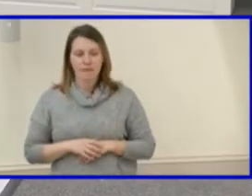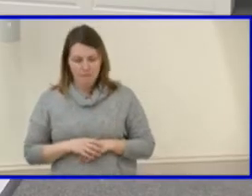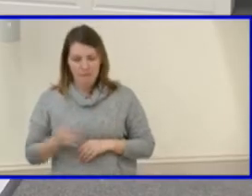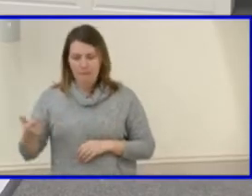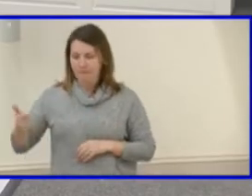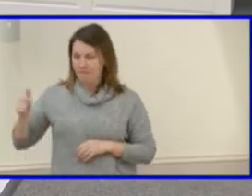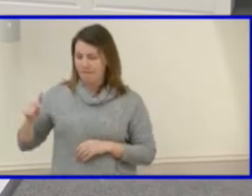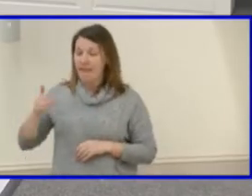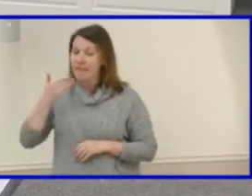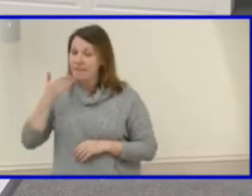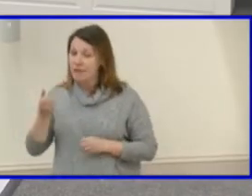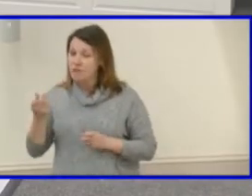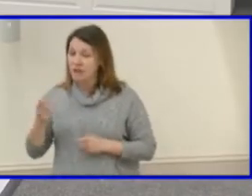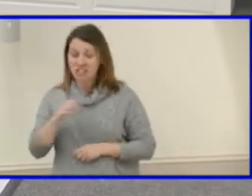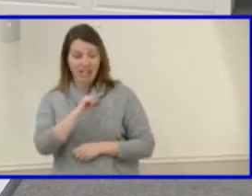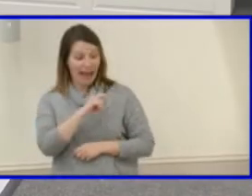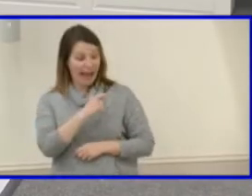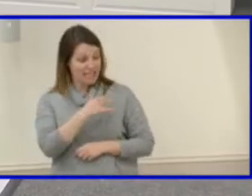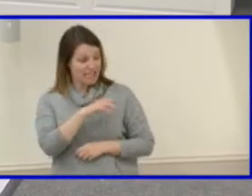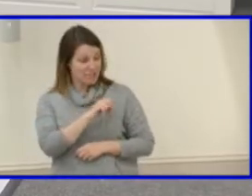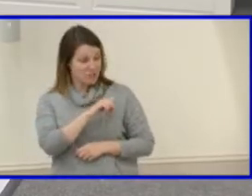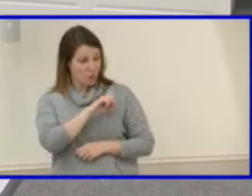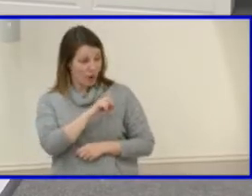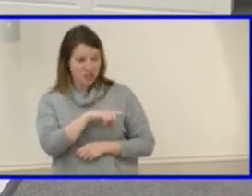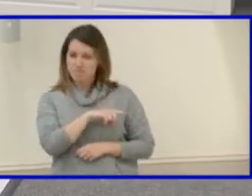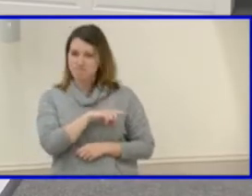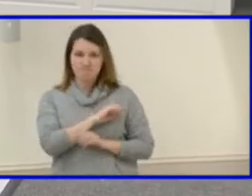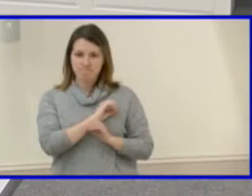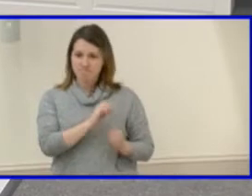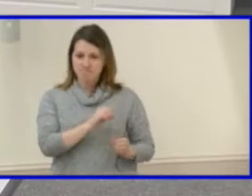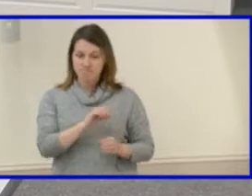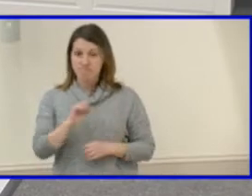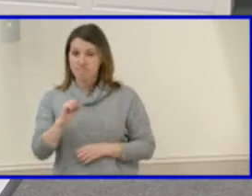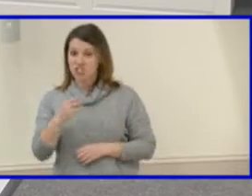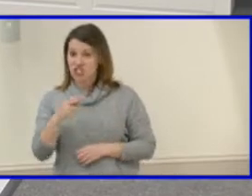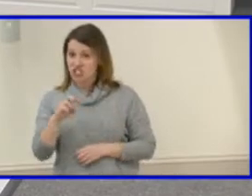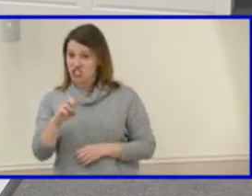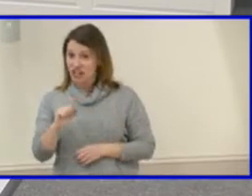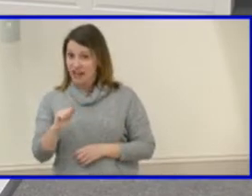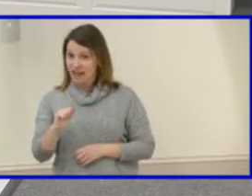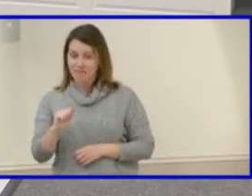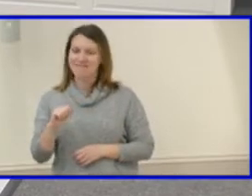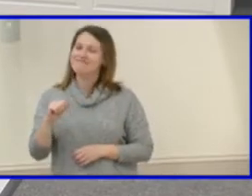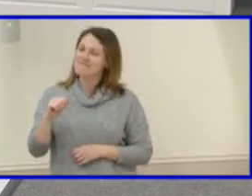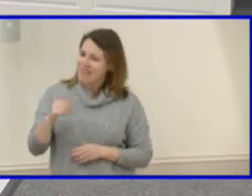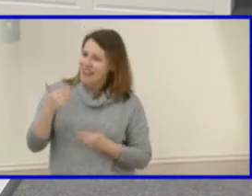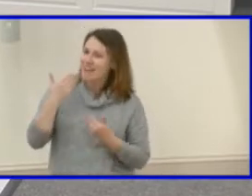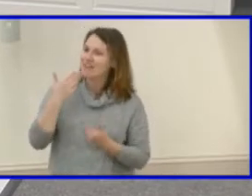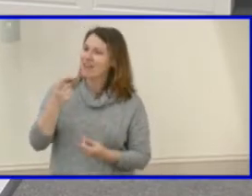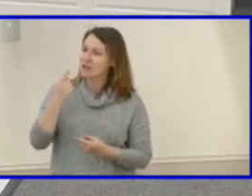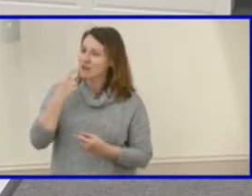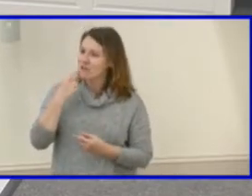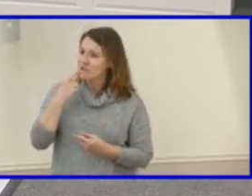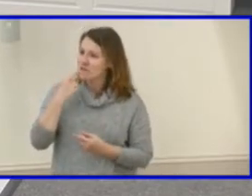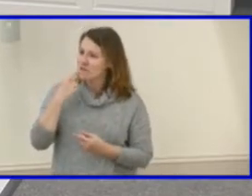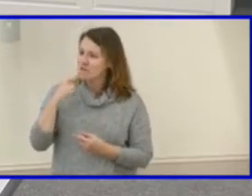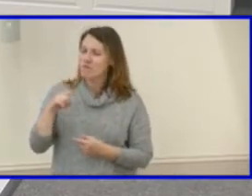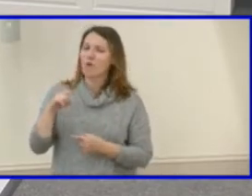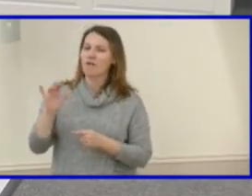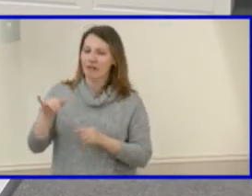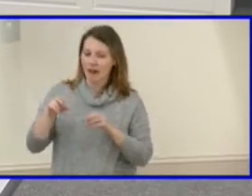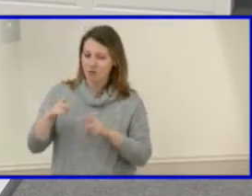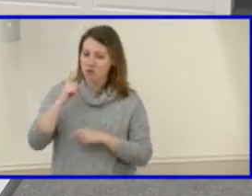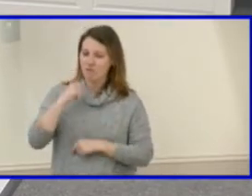Ms. Atkins? No questions at this time. Ms. Shea? Dr. Hinton, thank you for the opportunity for Ms. Kinsella and I to participate.